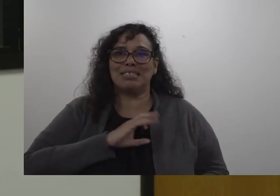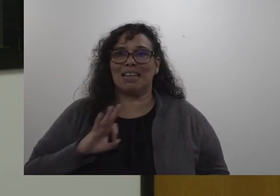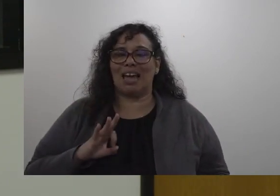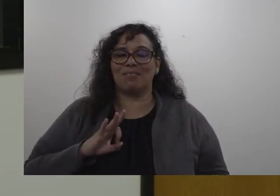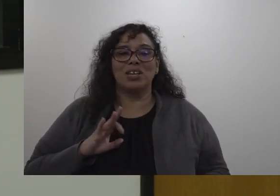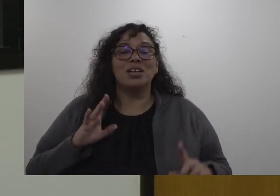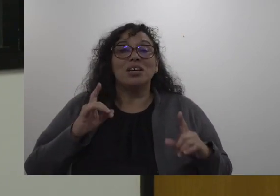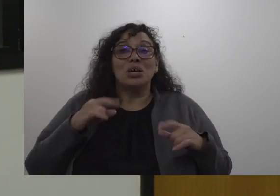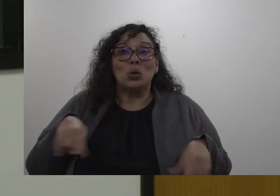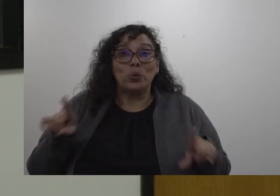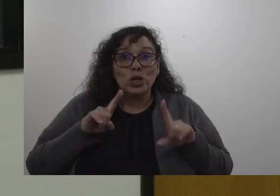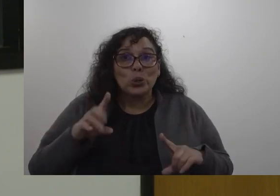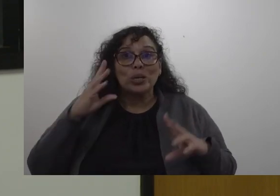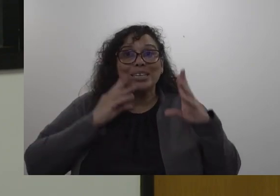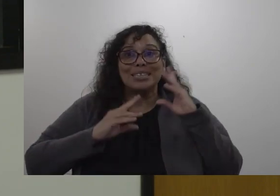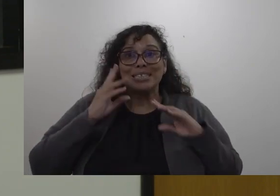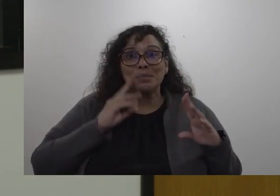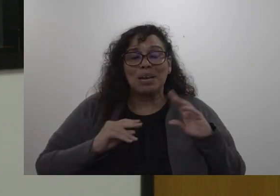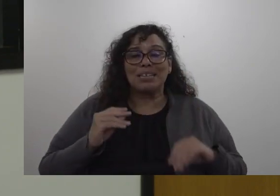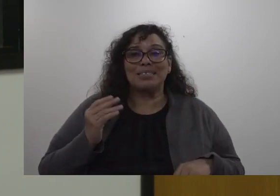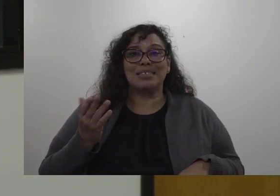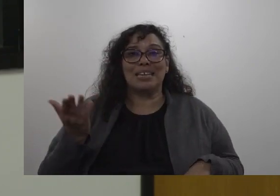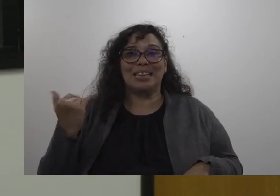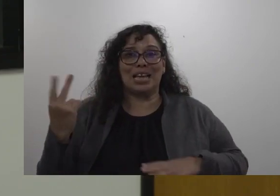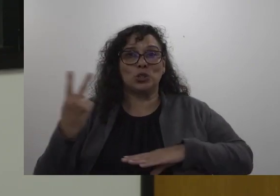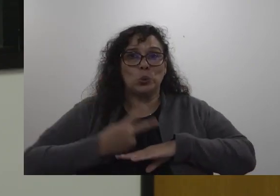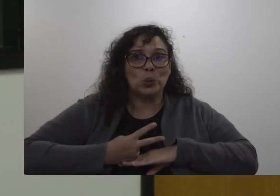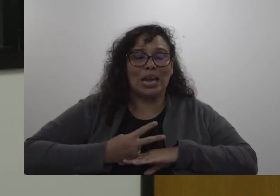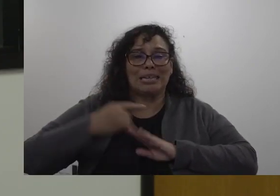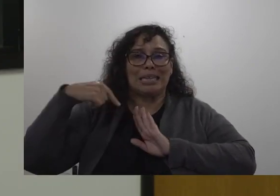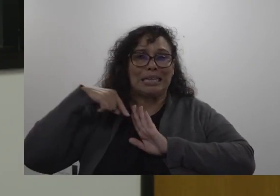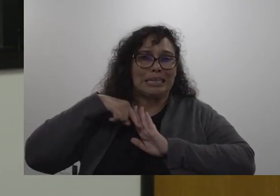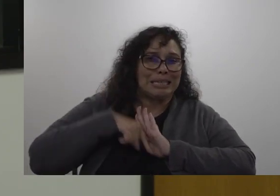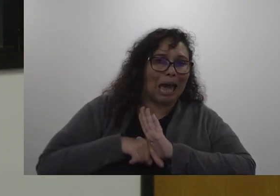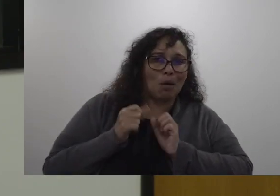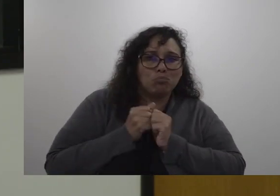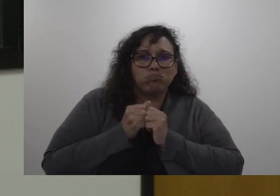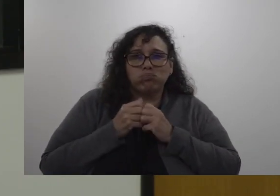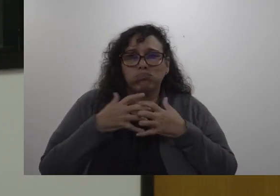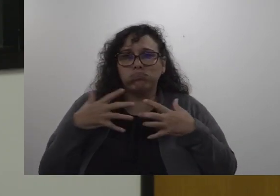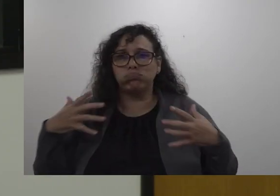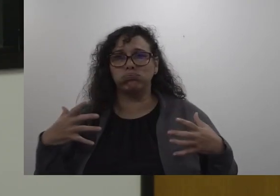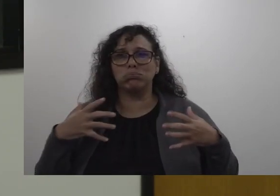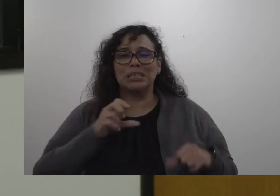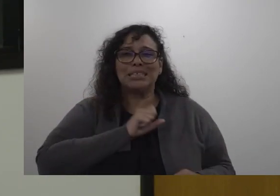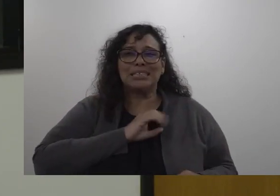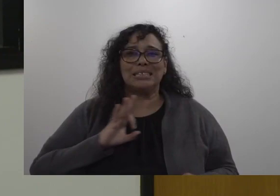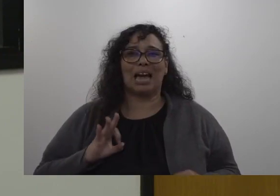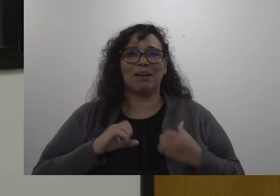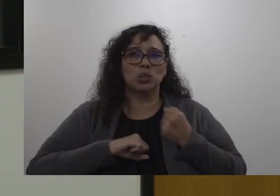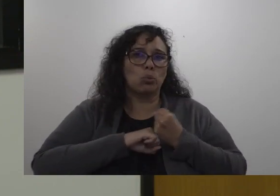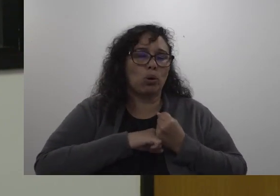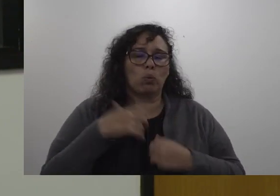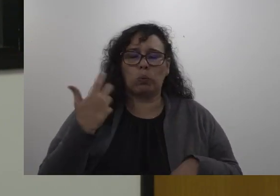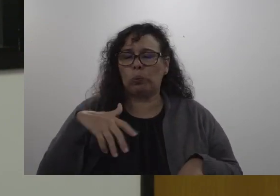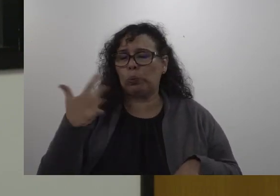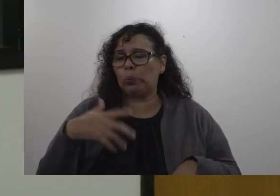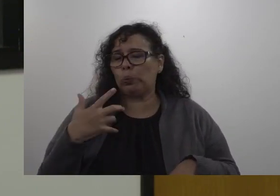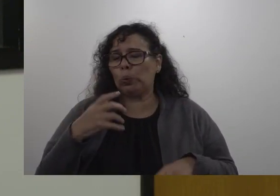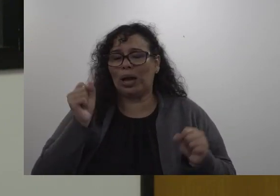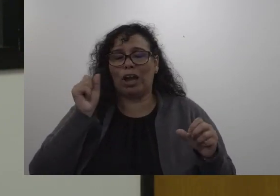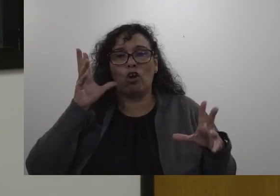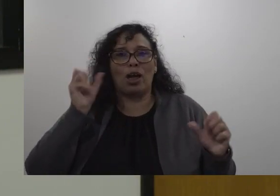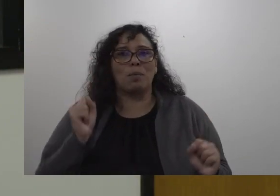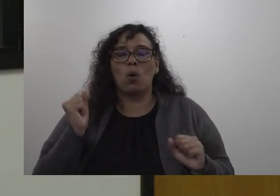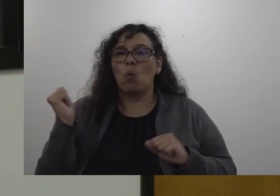experience in the last two days the depth and breadth of this staff's work is really incredible and it's something that we